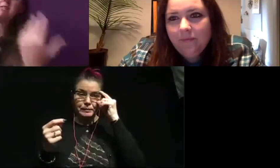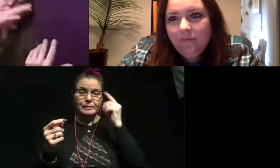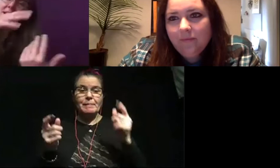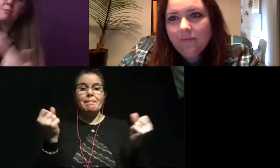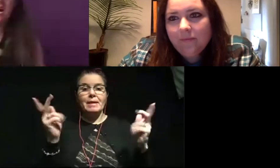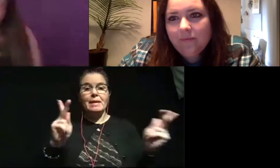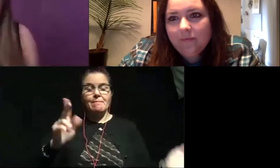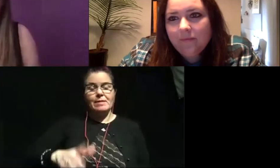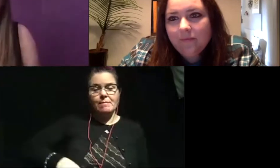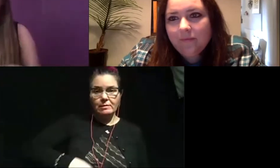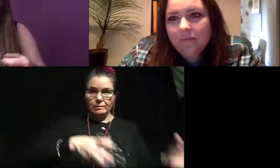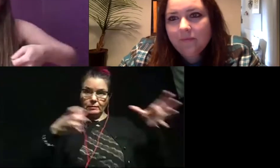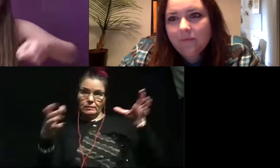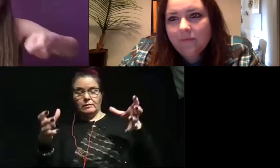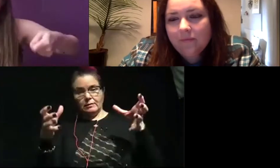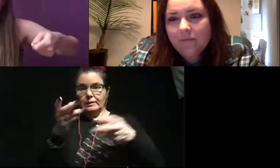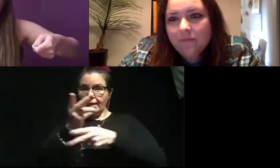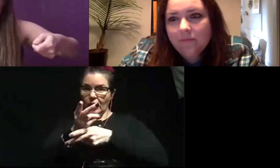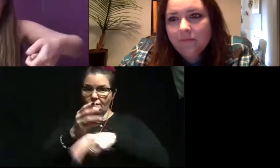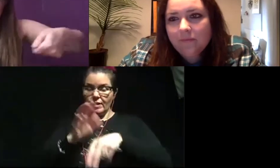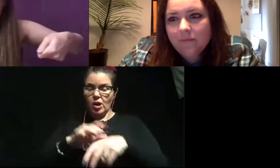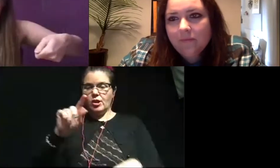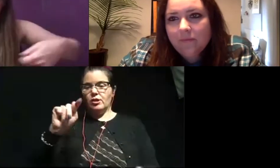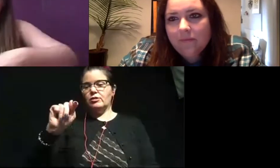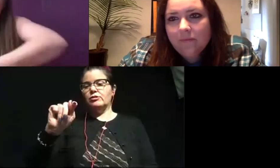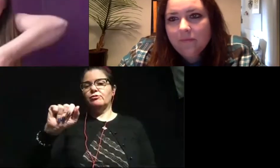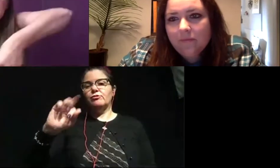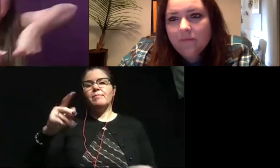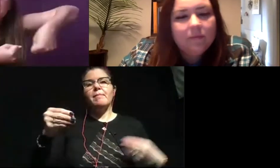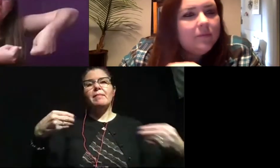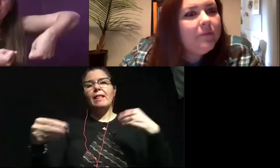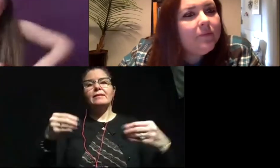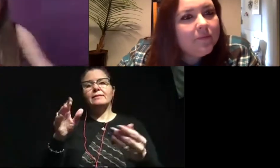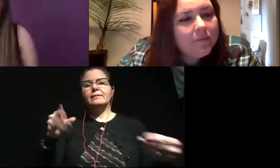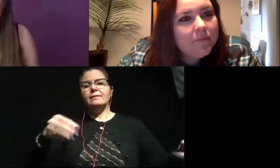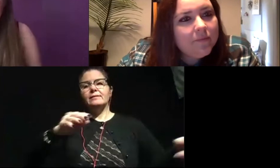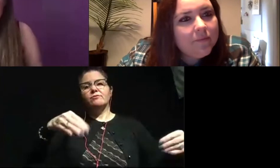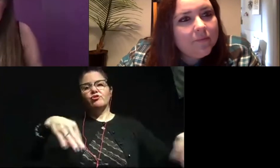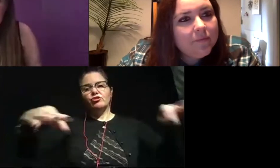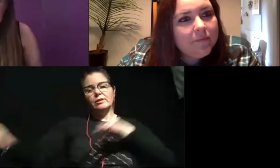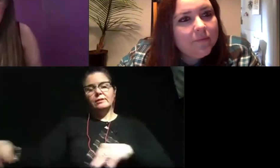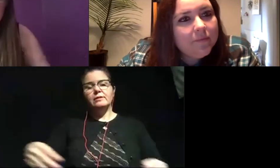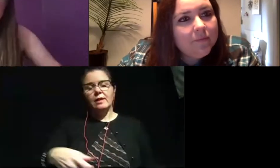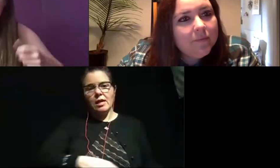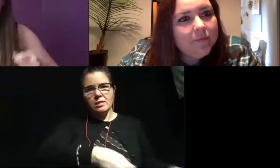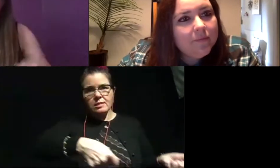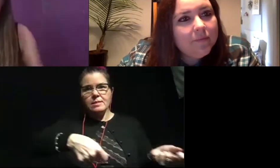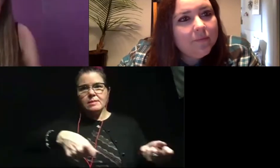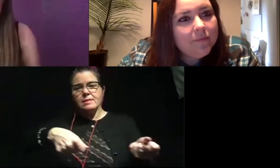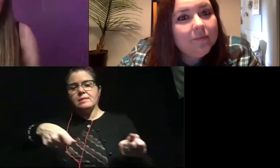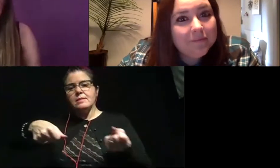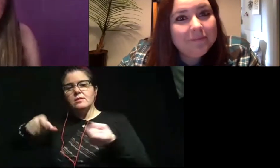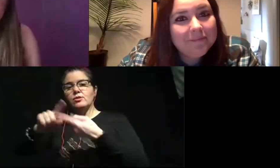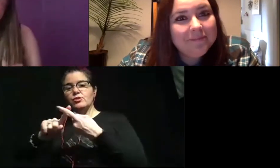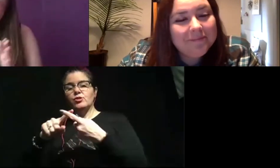you flip that rock very carefully onto a tarp. So a big plastic thing, and then you drag it as much as you can to a truck.